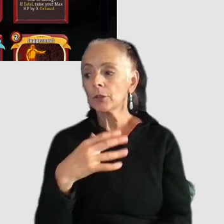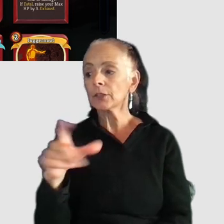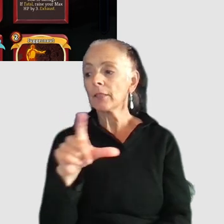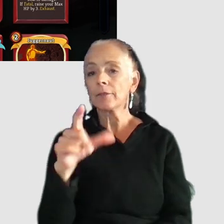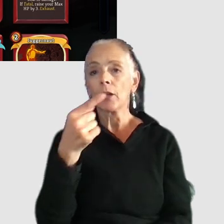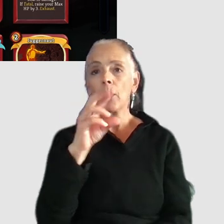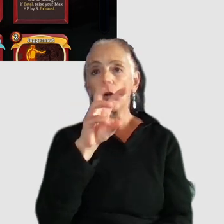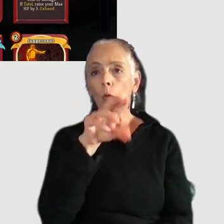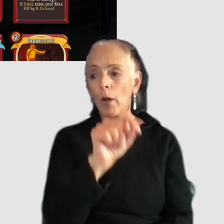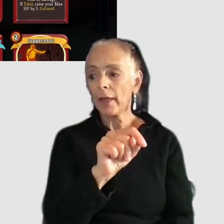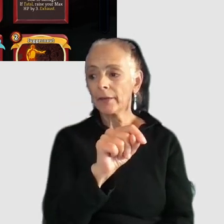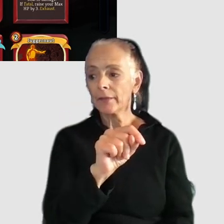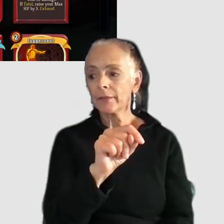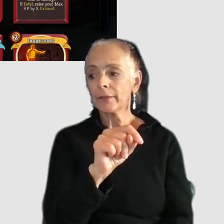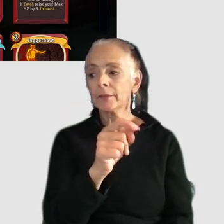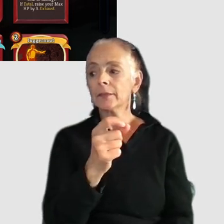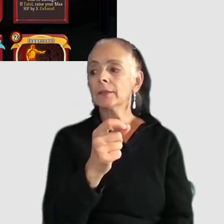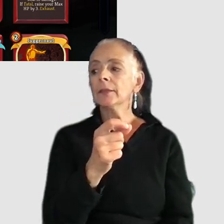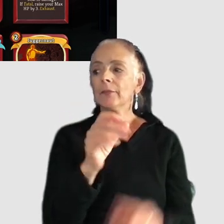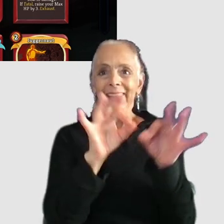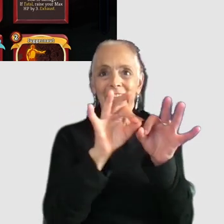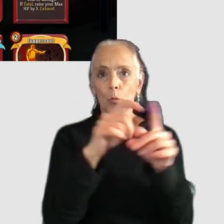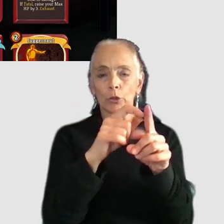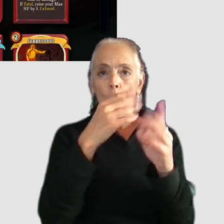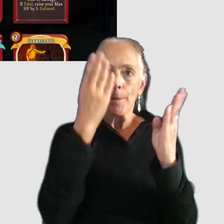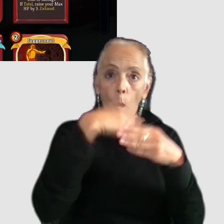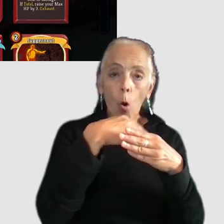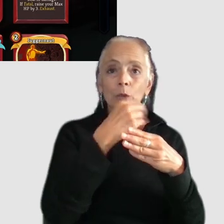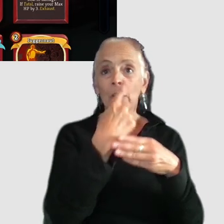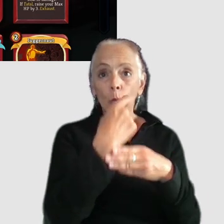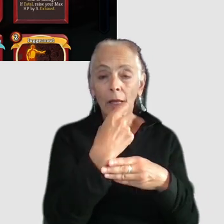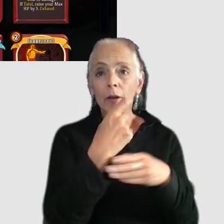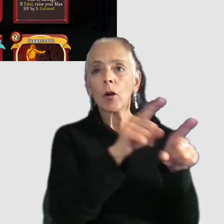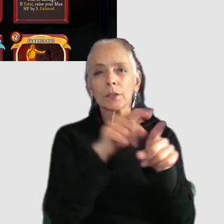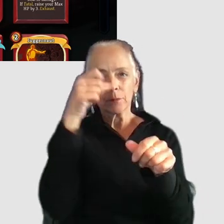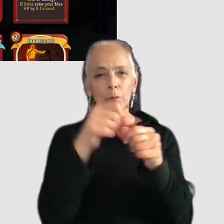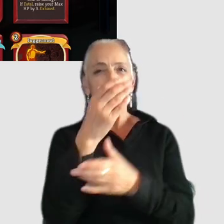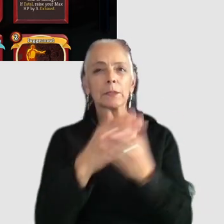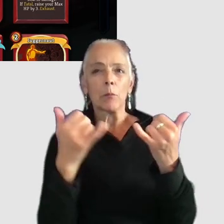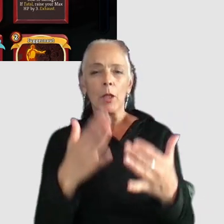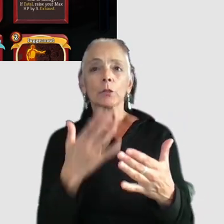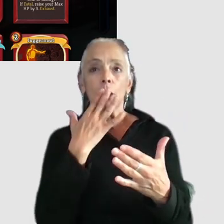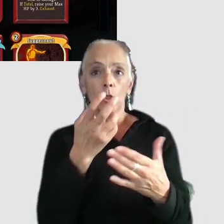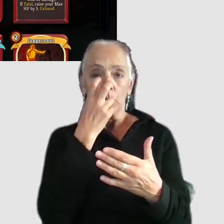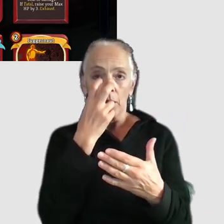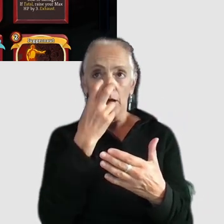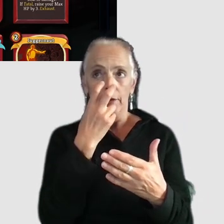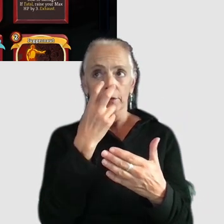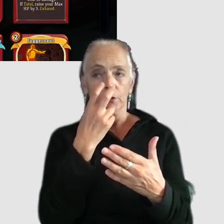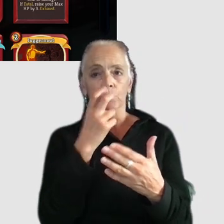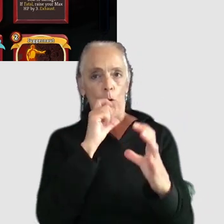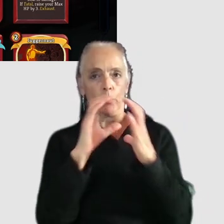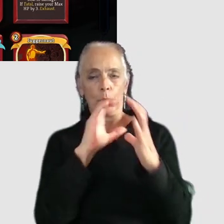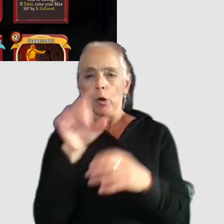uh the keywords are bold and in red also uh remembering we might have players that are colorblind so we're not communicating uh the keywords